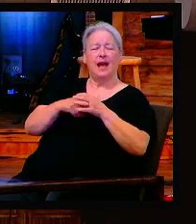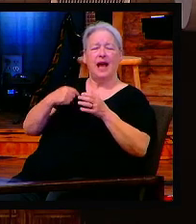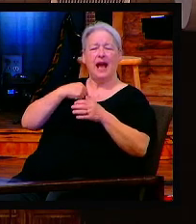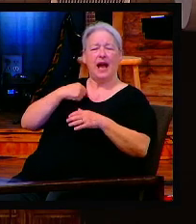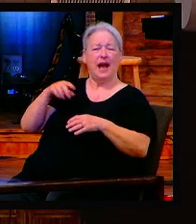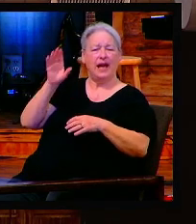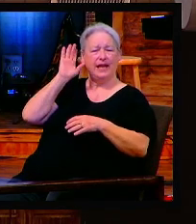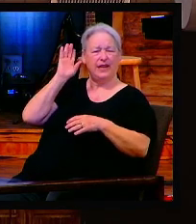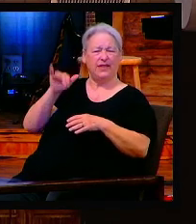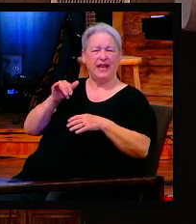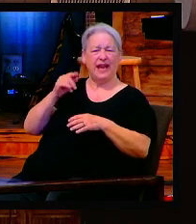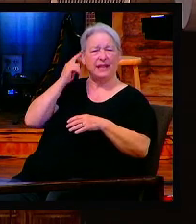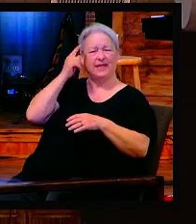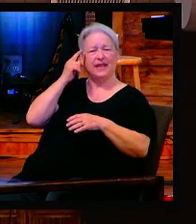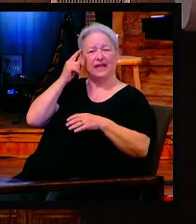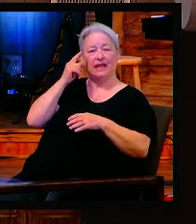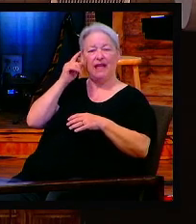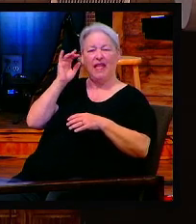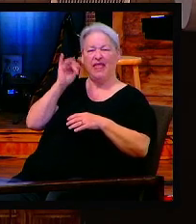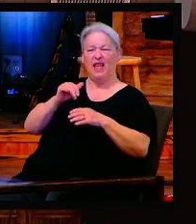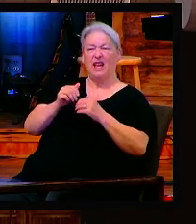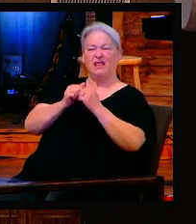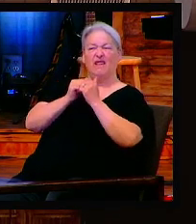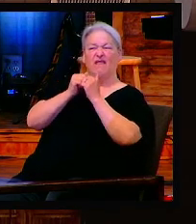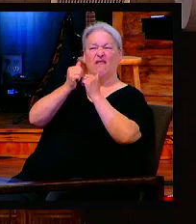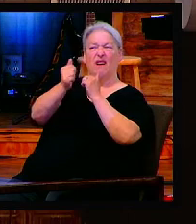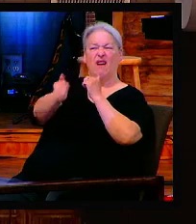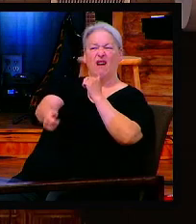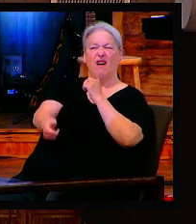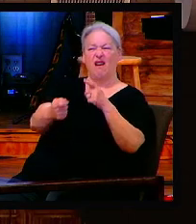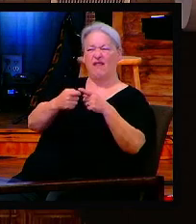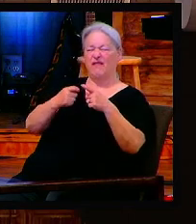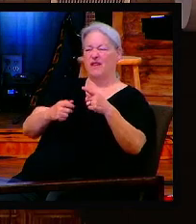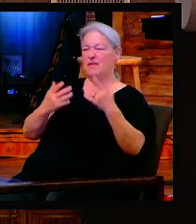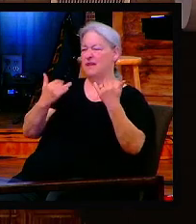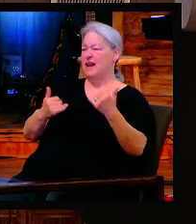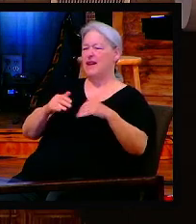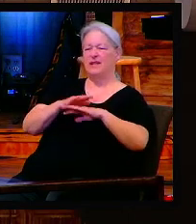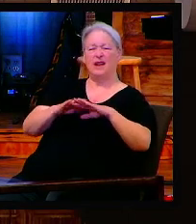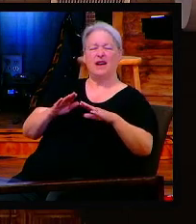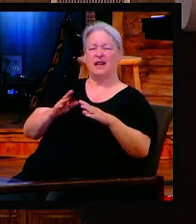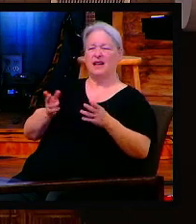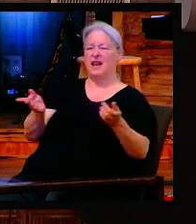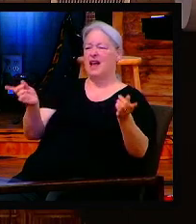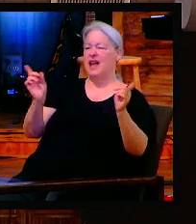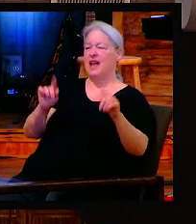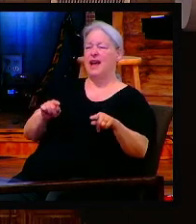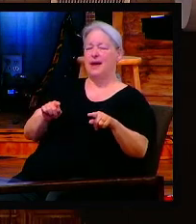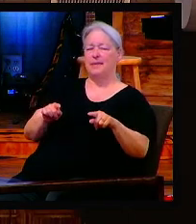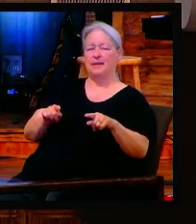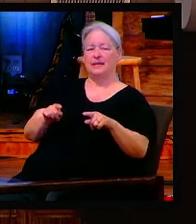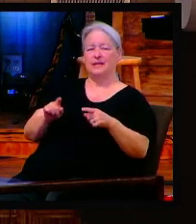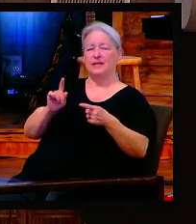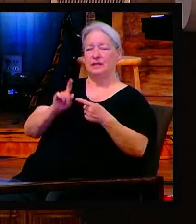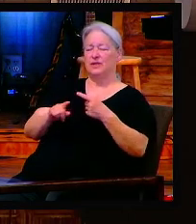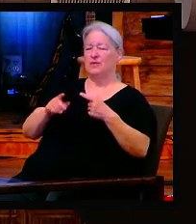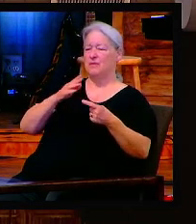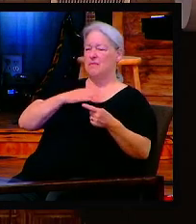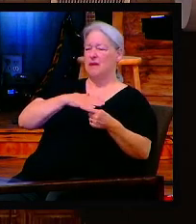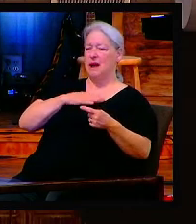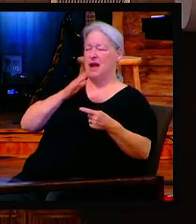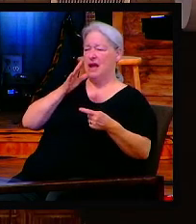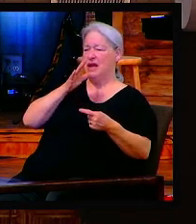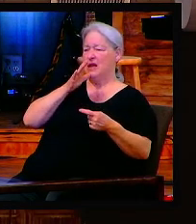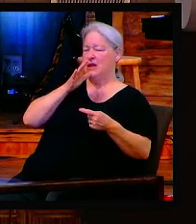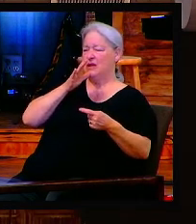way down the road. There's no way that's going to happen in my generation. That'll probably happen to my grandkids. My grandkids.